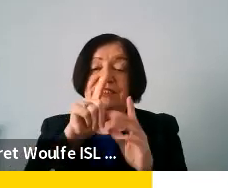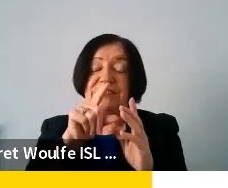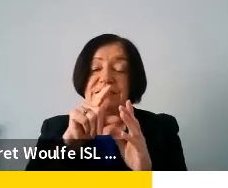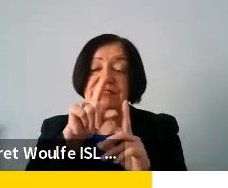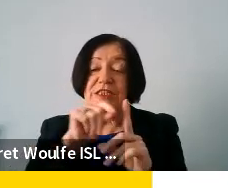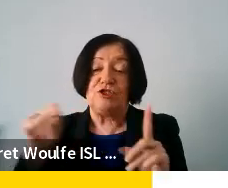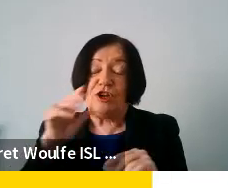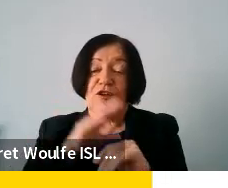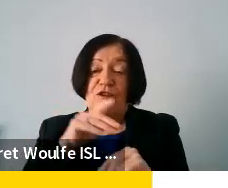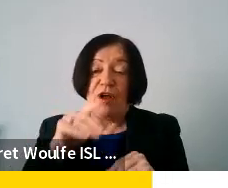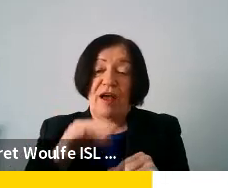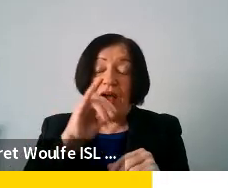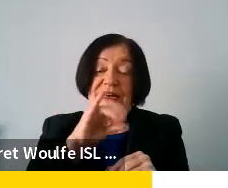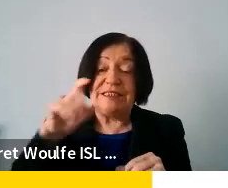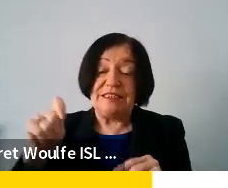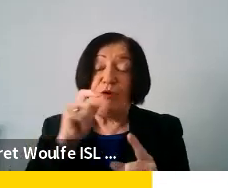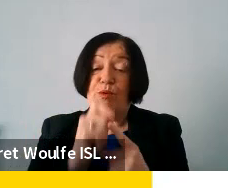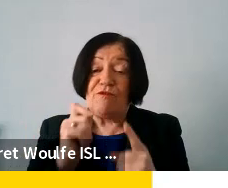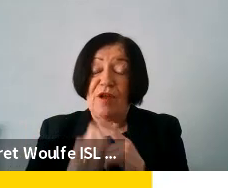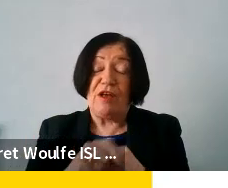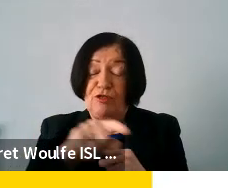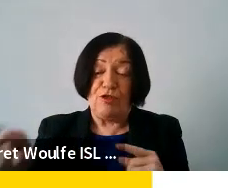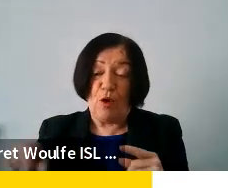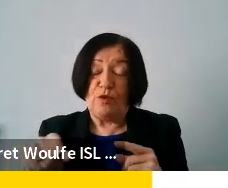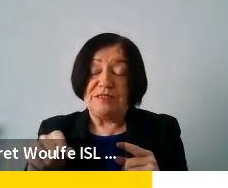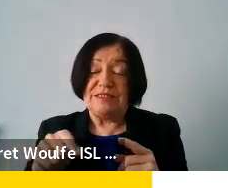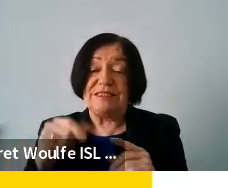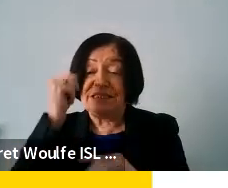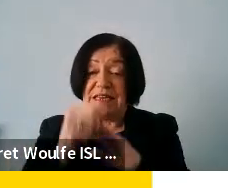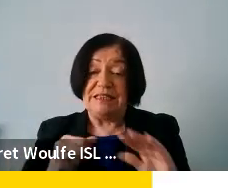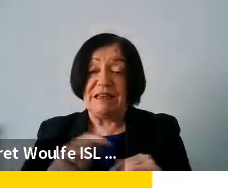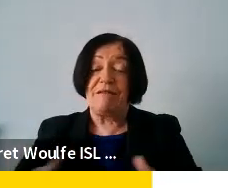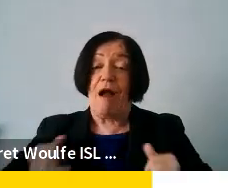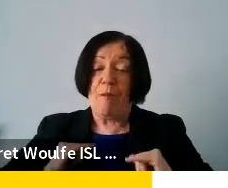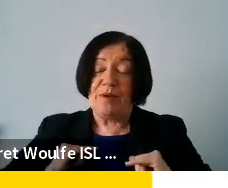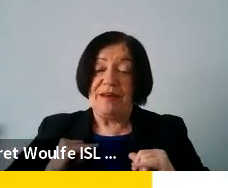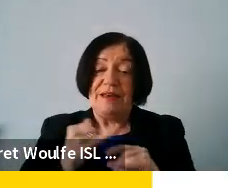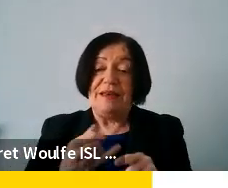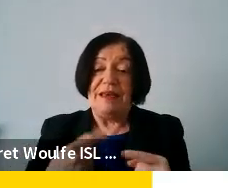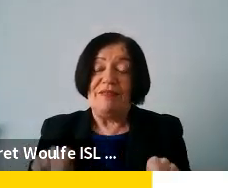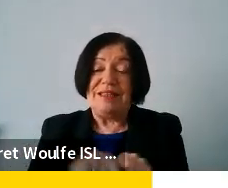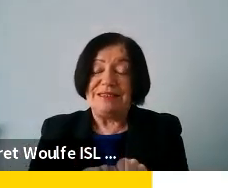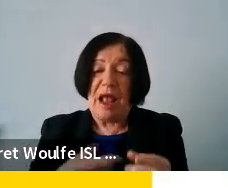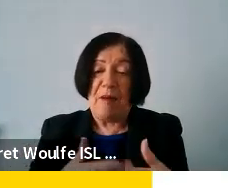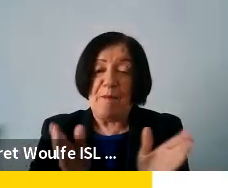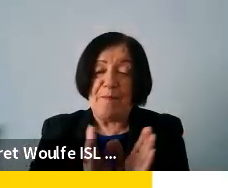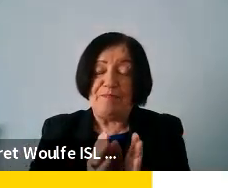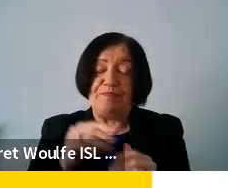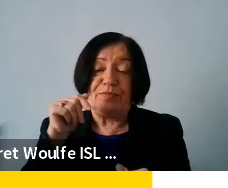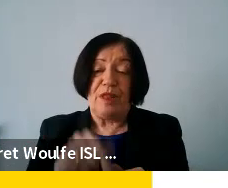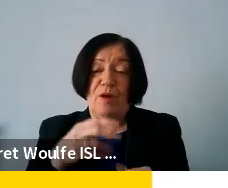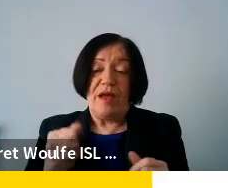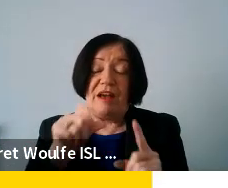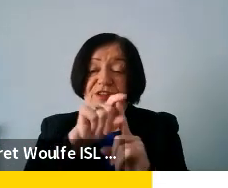for ICT professionals. Of course, digital skills and competences are, um, in the same basket. Um, then we have